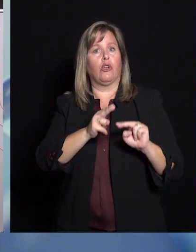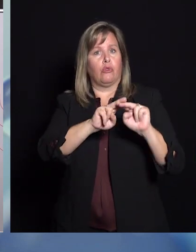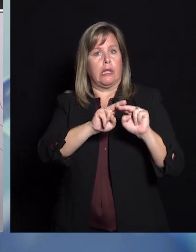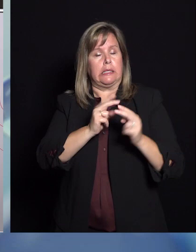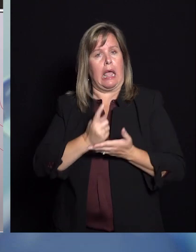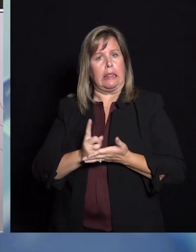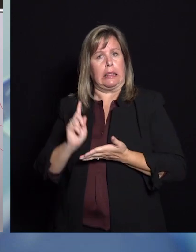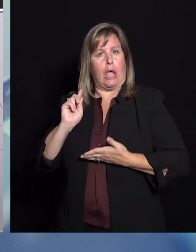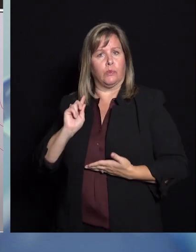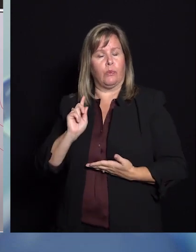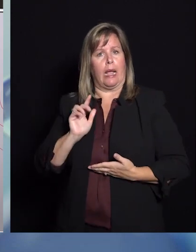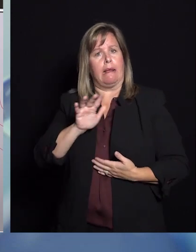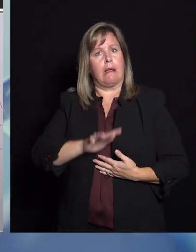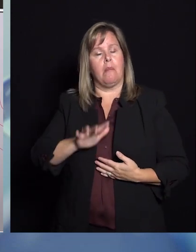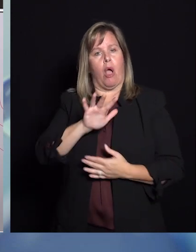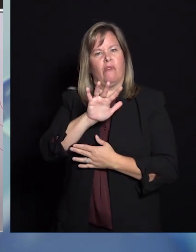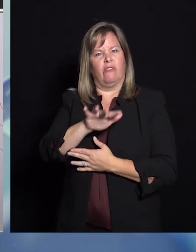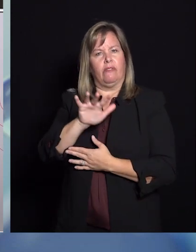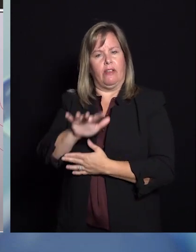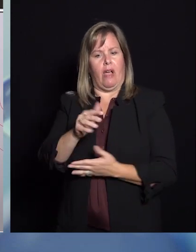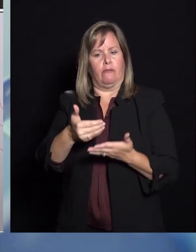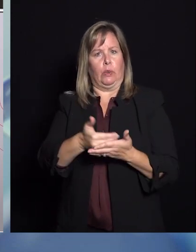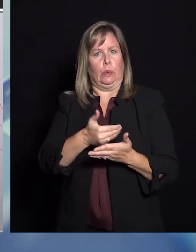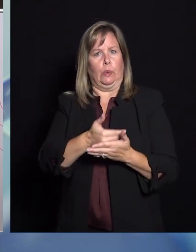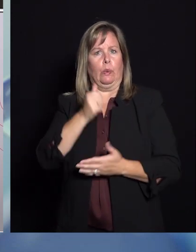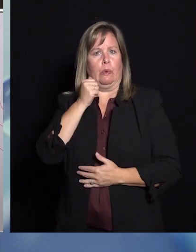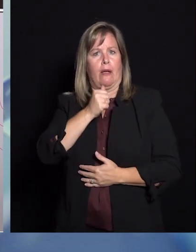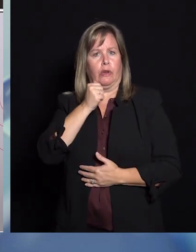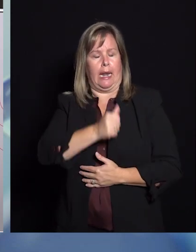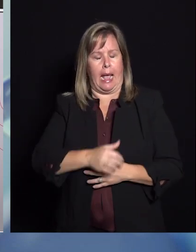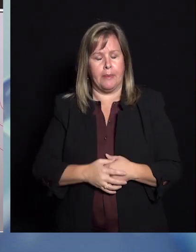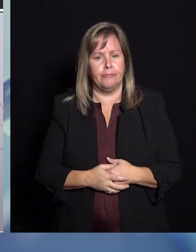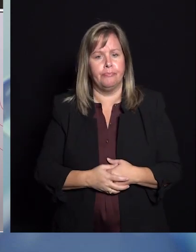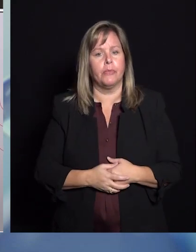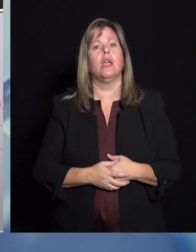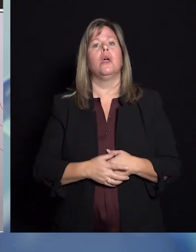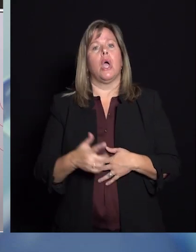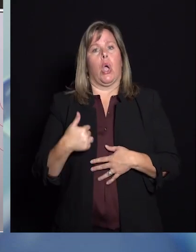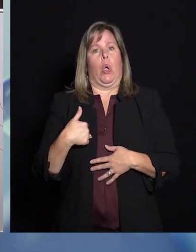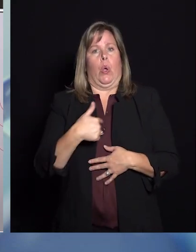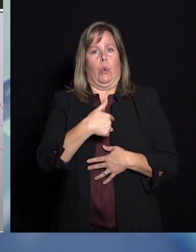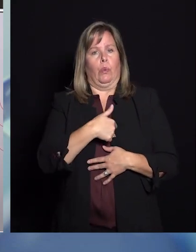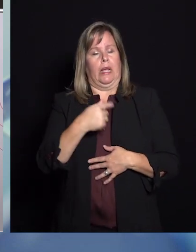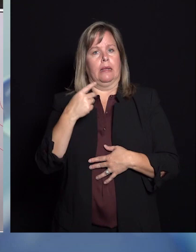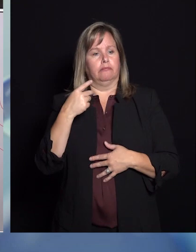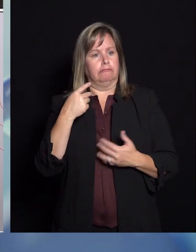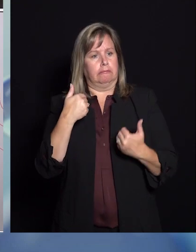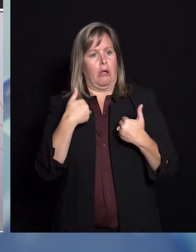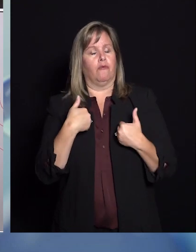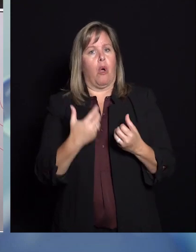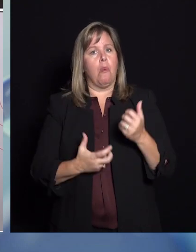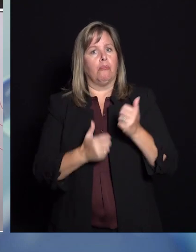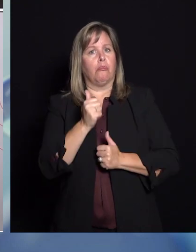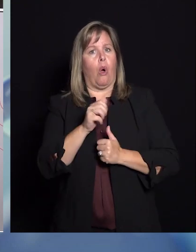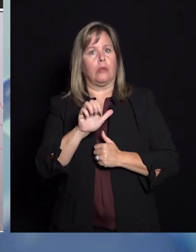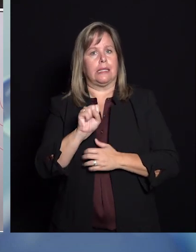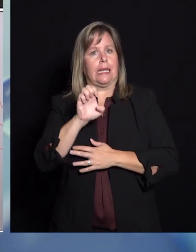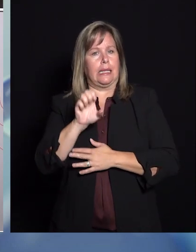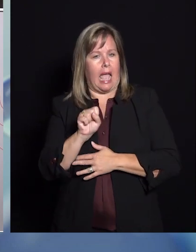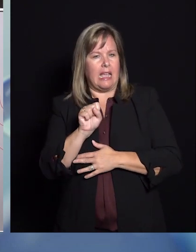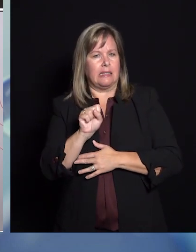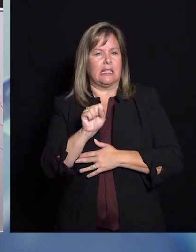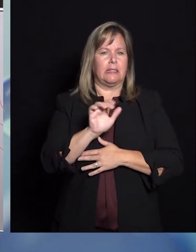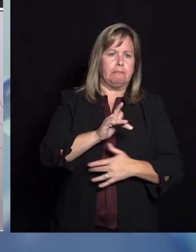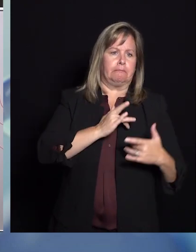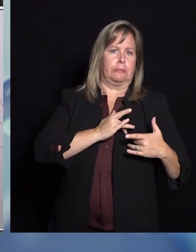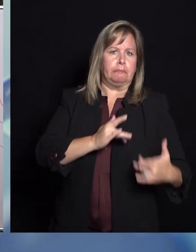Last week I was reporting about 55 new cases a day. We continue to see that most of these new cases tend to be